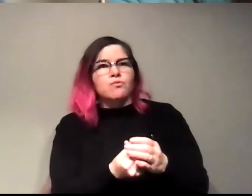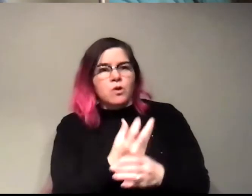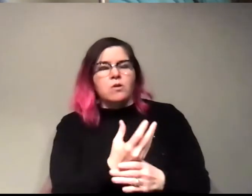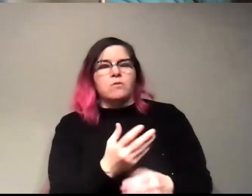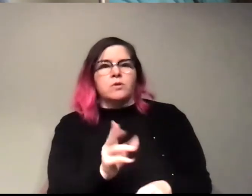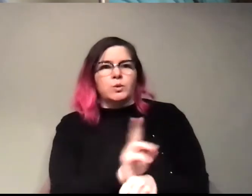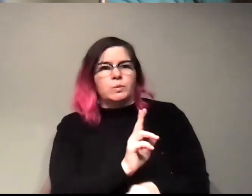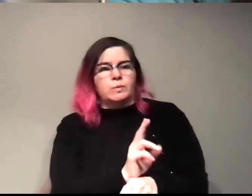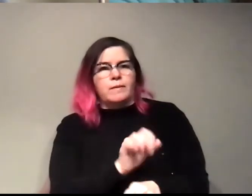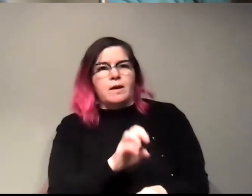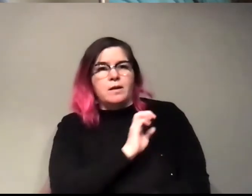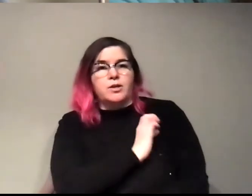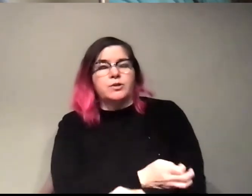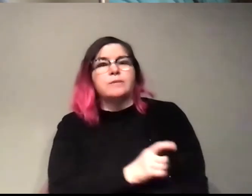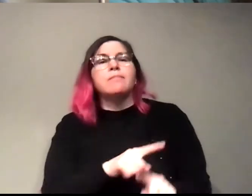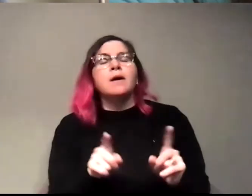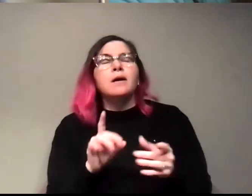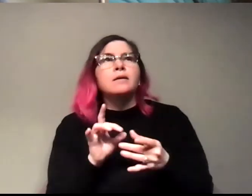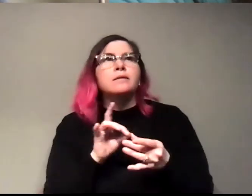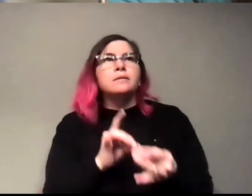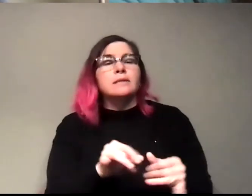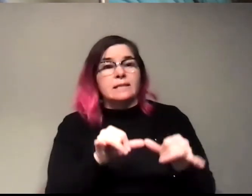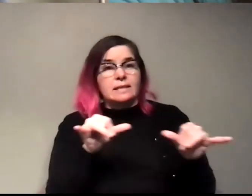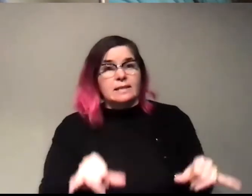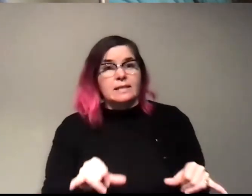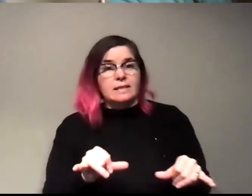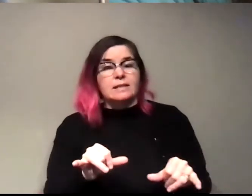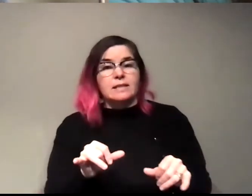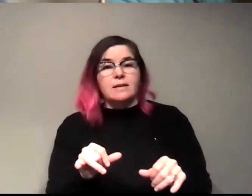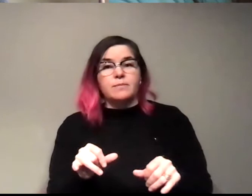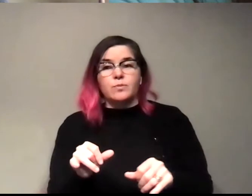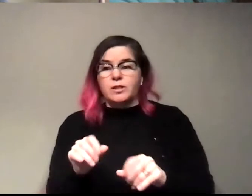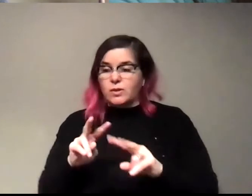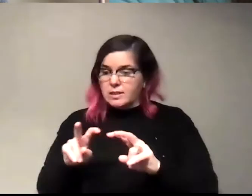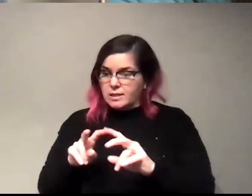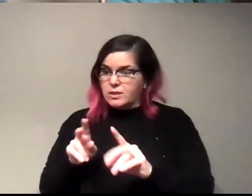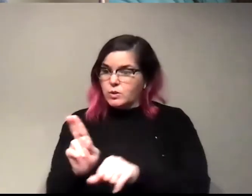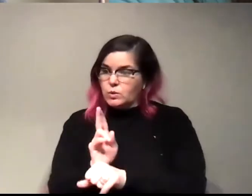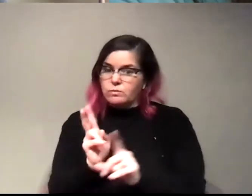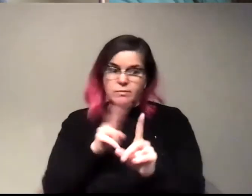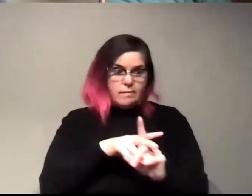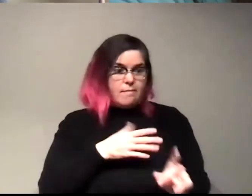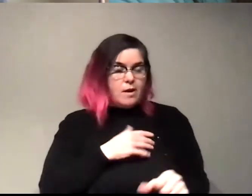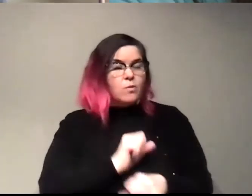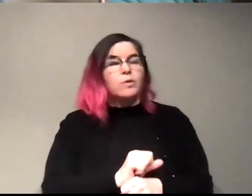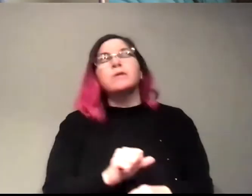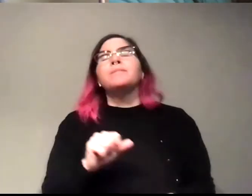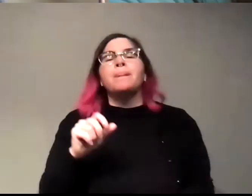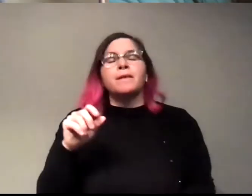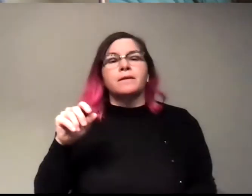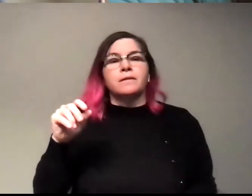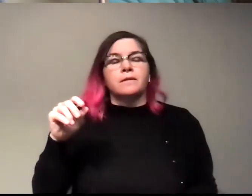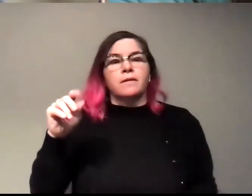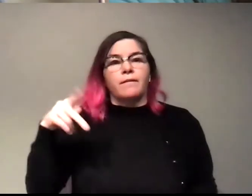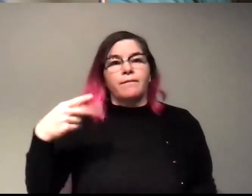things. Right. But in terms, in terms of like, you know, systems that we try and use to understand one of the big ways that photosynthesis is studied is actually